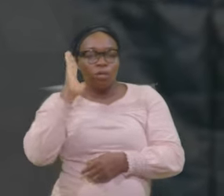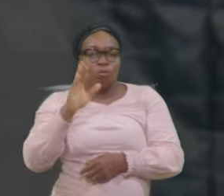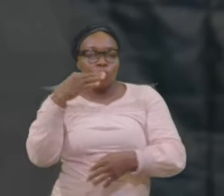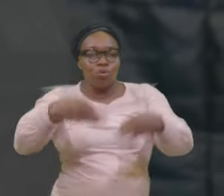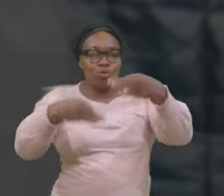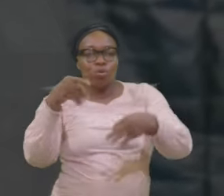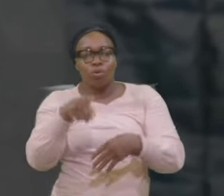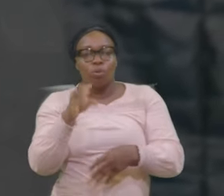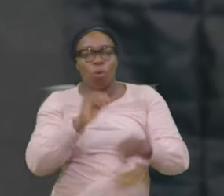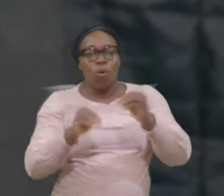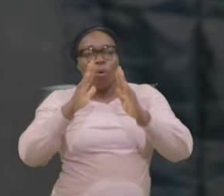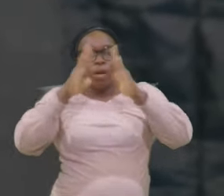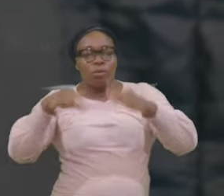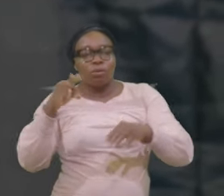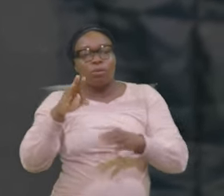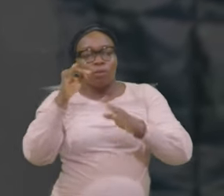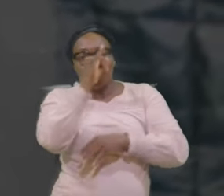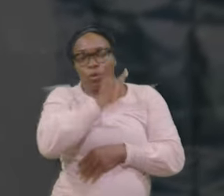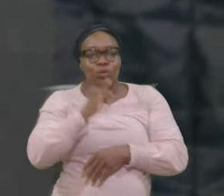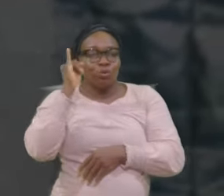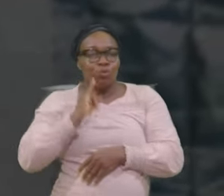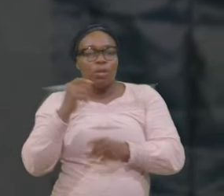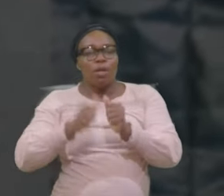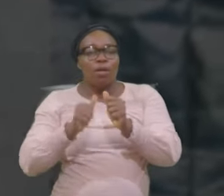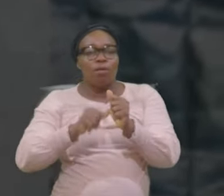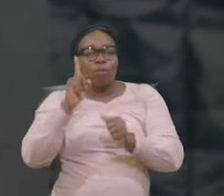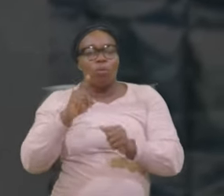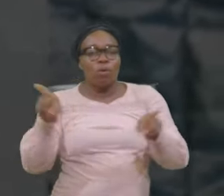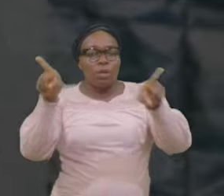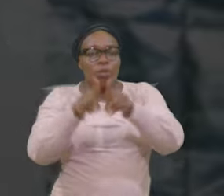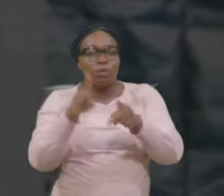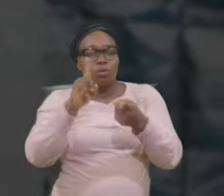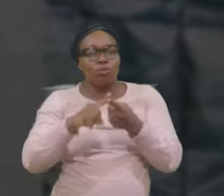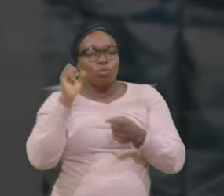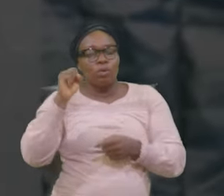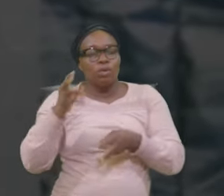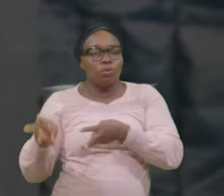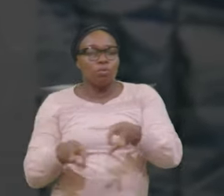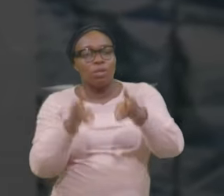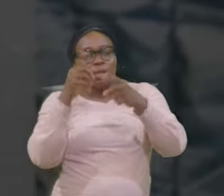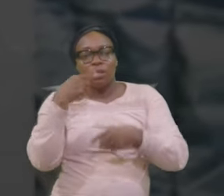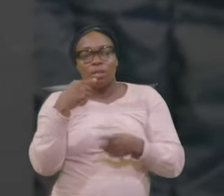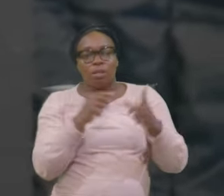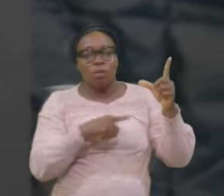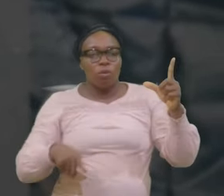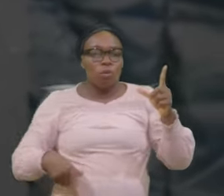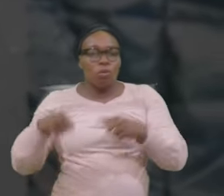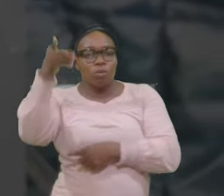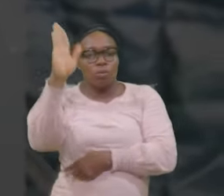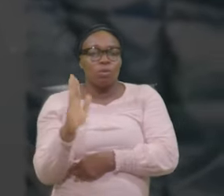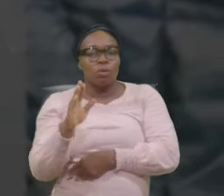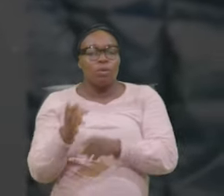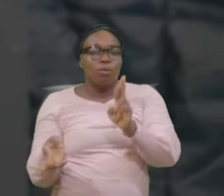Israel Everyone According To His Ways Says The Lord God But